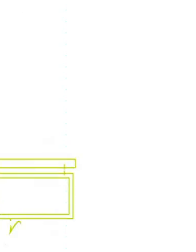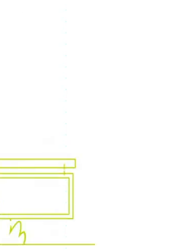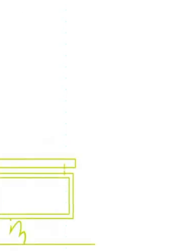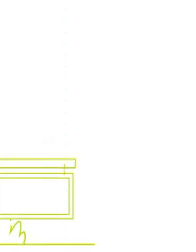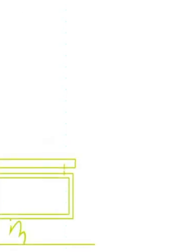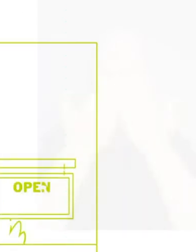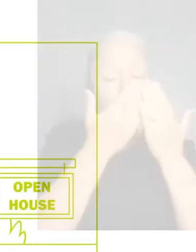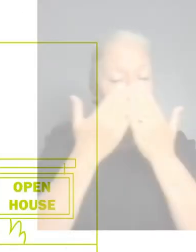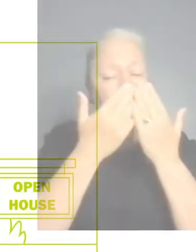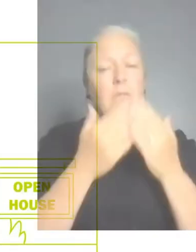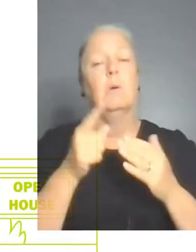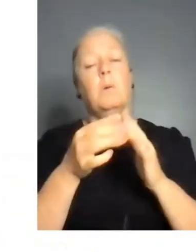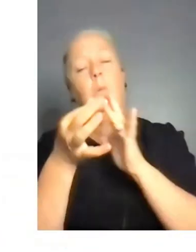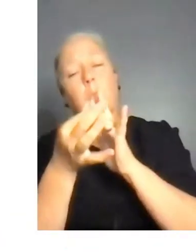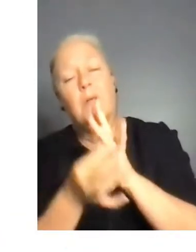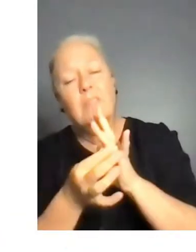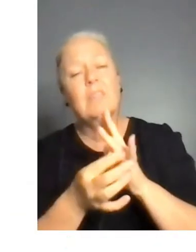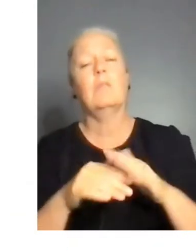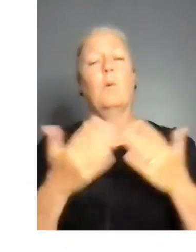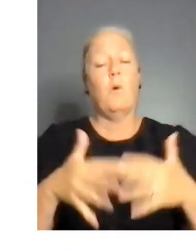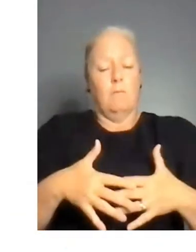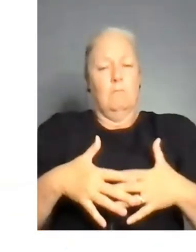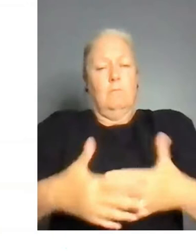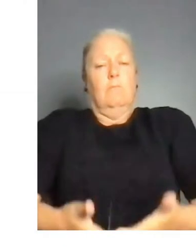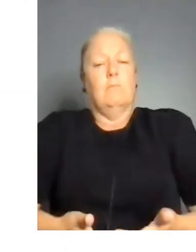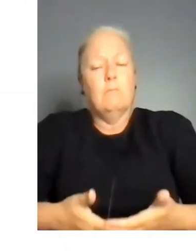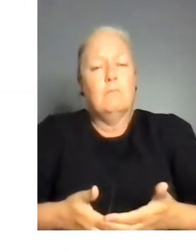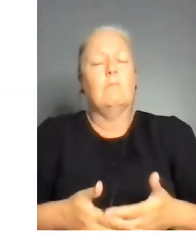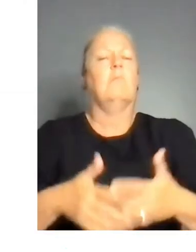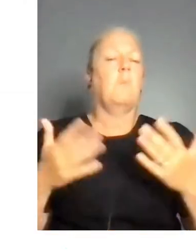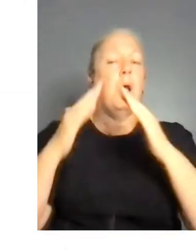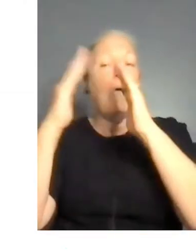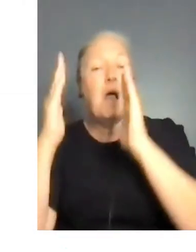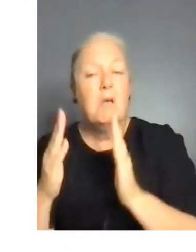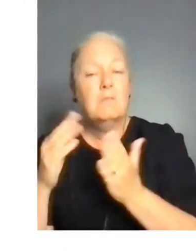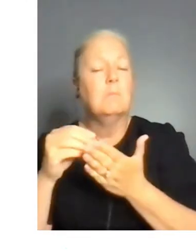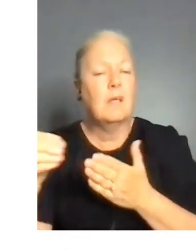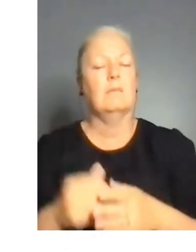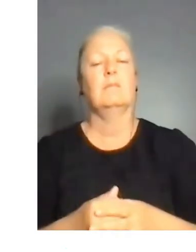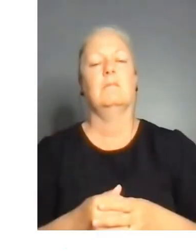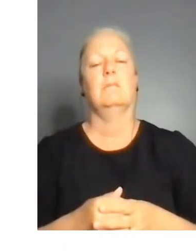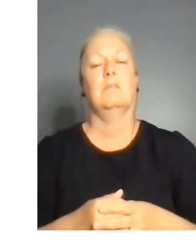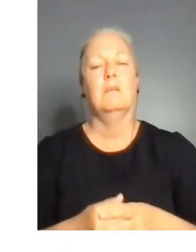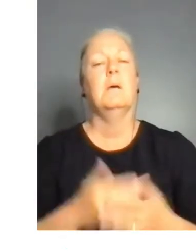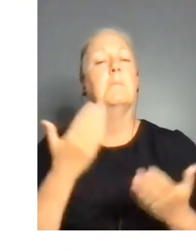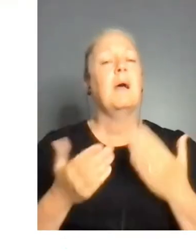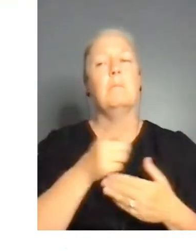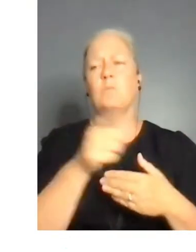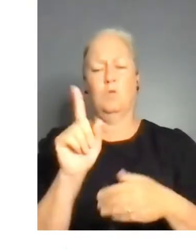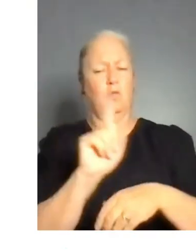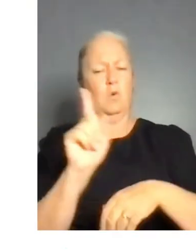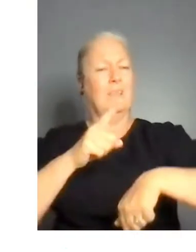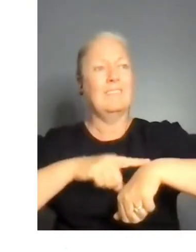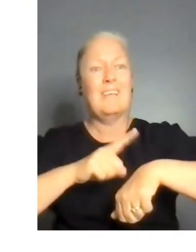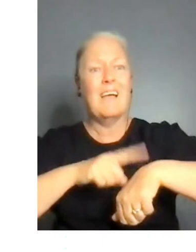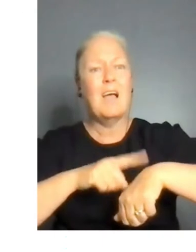house, or expecting a child. But for some events, you don't have a second to prepare. They just happen and change